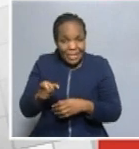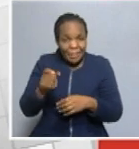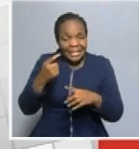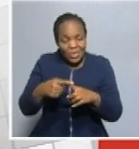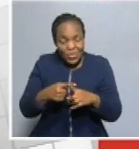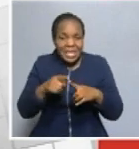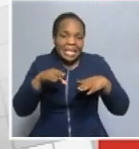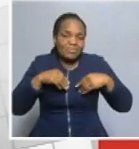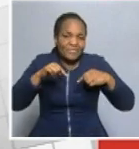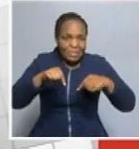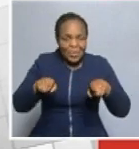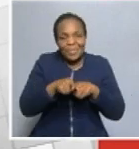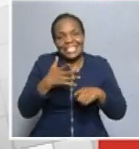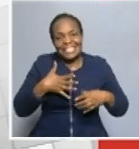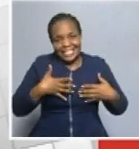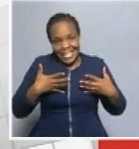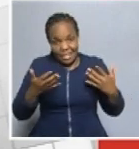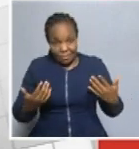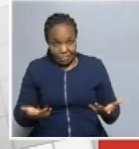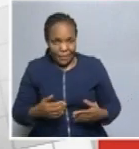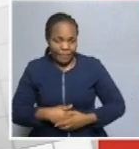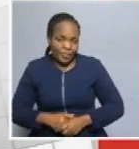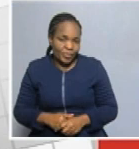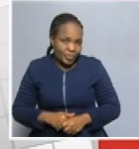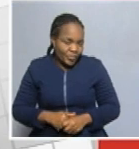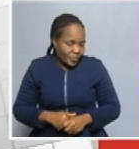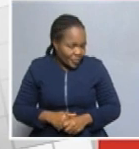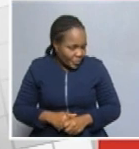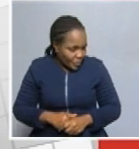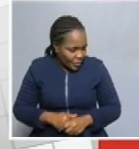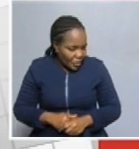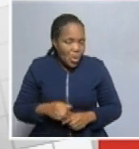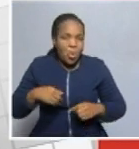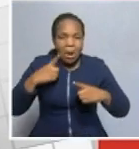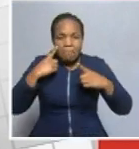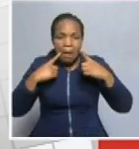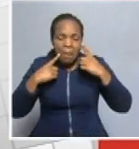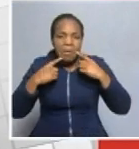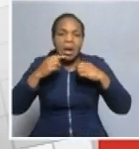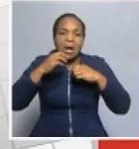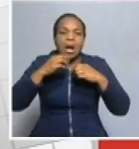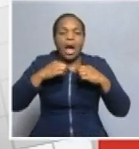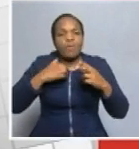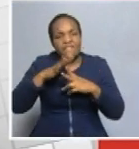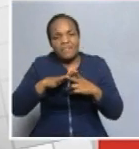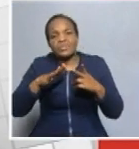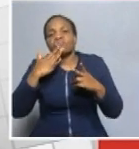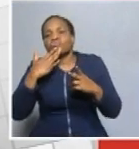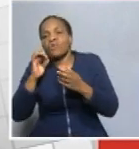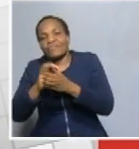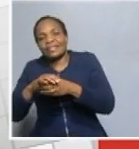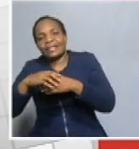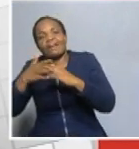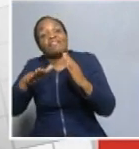grateful. We are all mourning the people that we have lost. But the positive